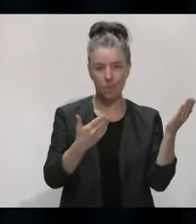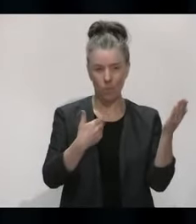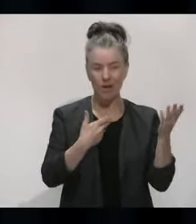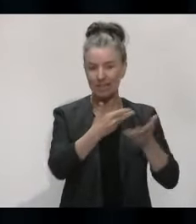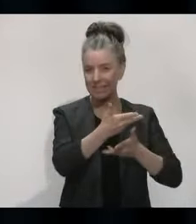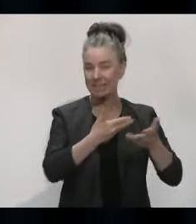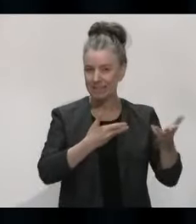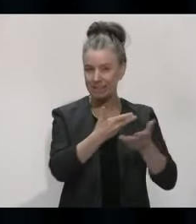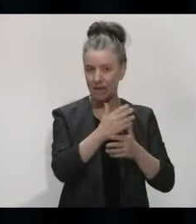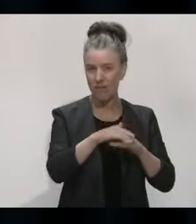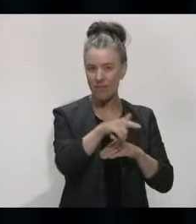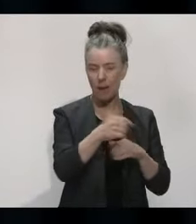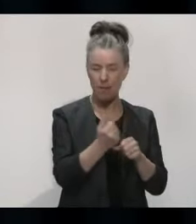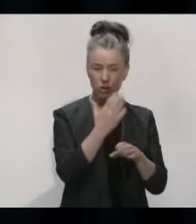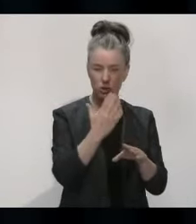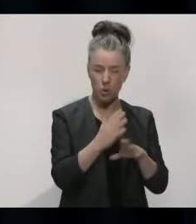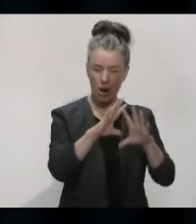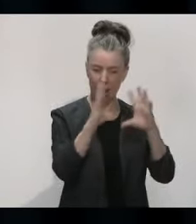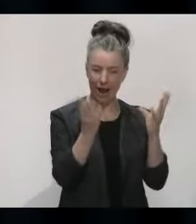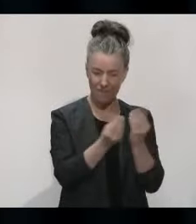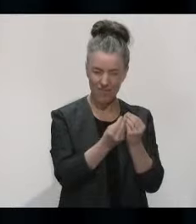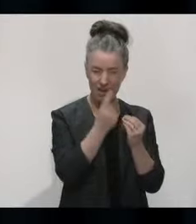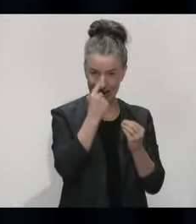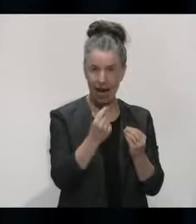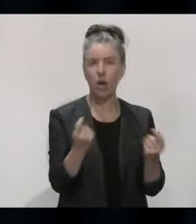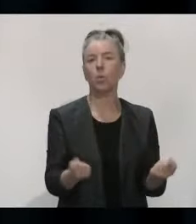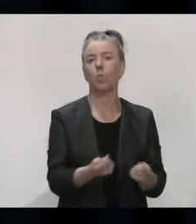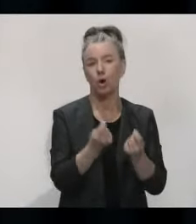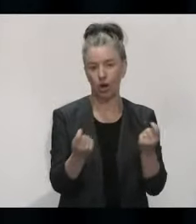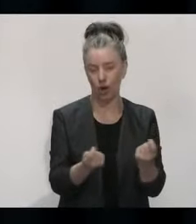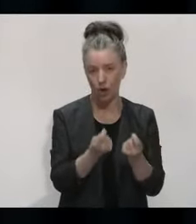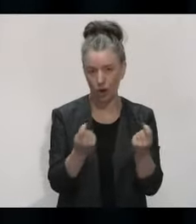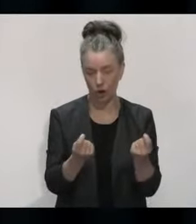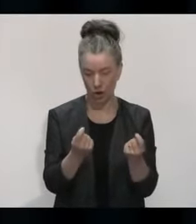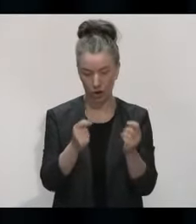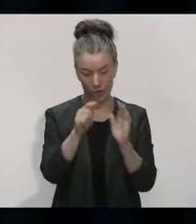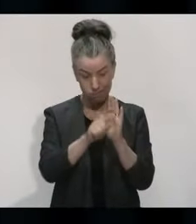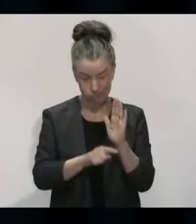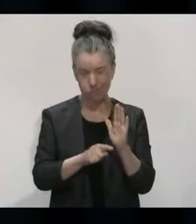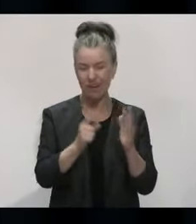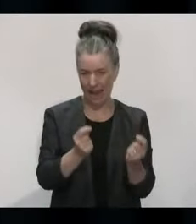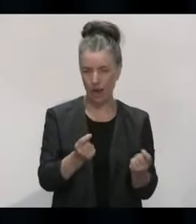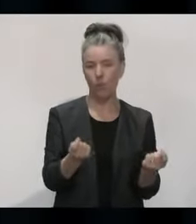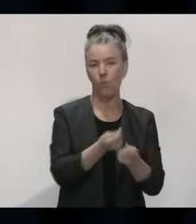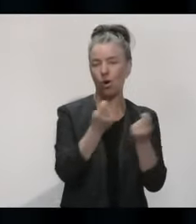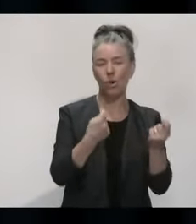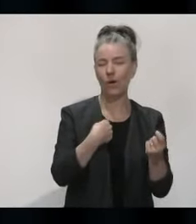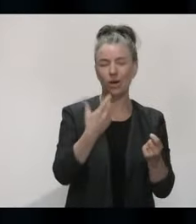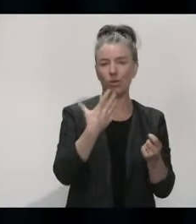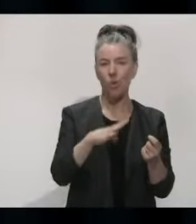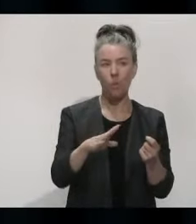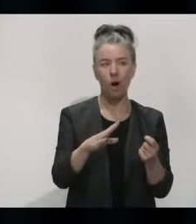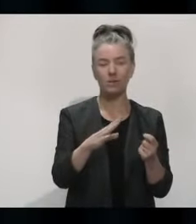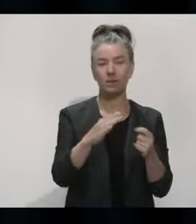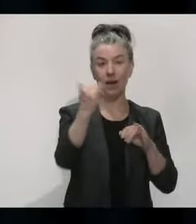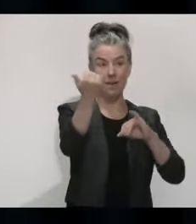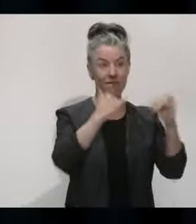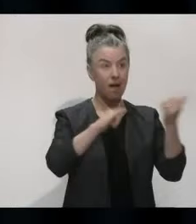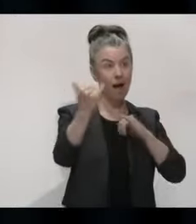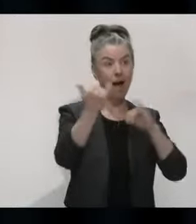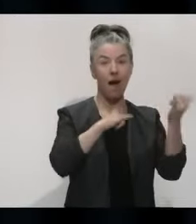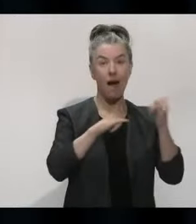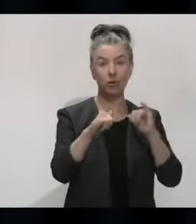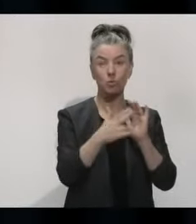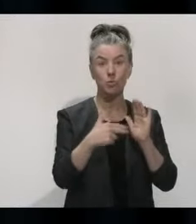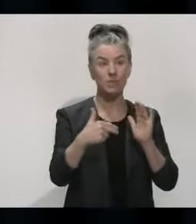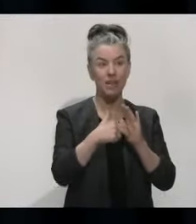sure that all of the logistics are supported, you know, are in place to support that. What we don't want to do is stop flights in and out of New Zealand